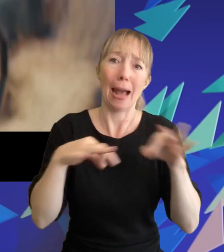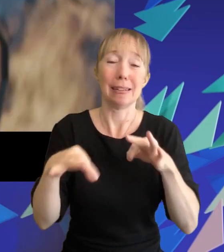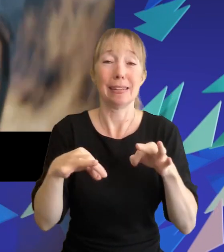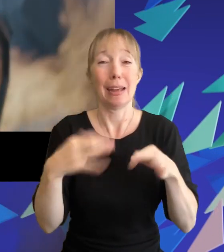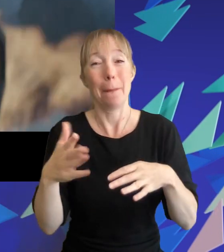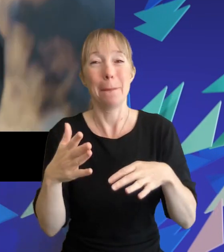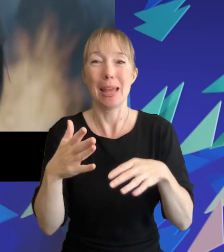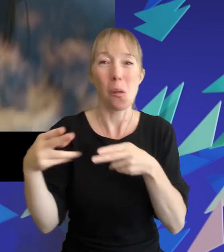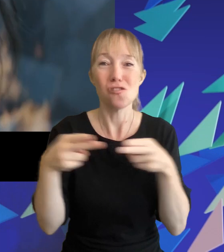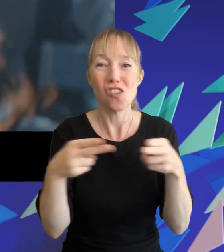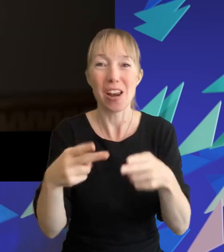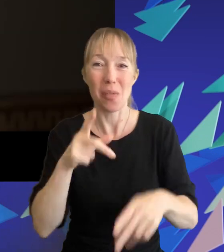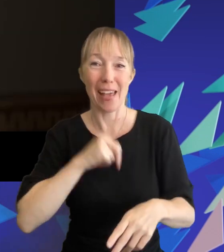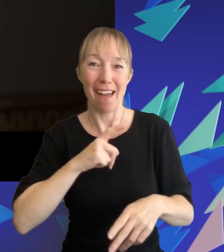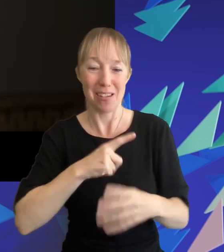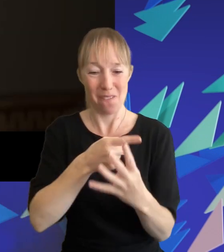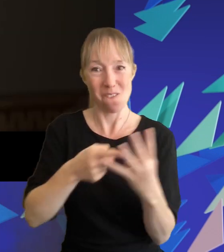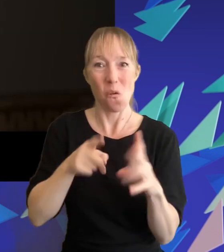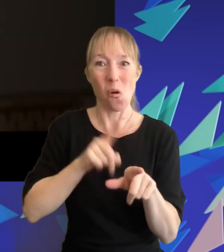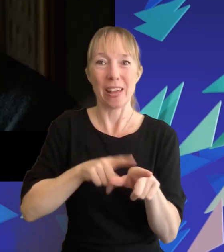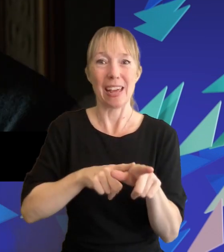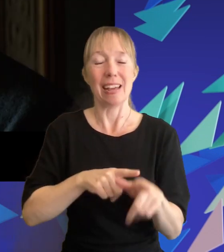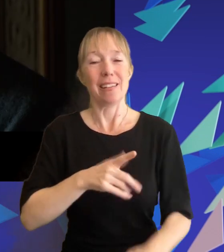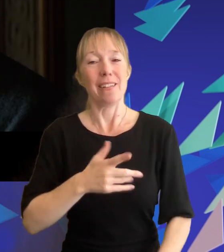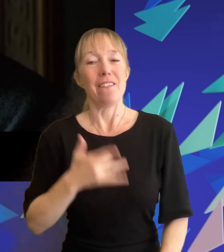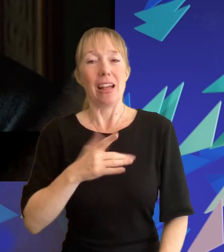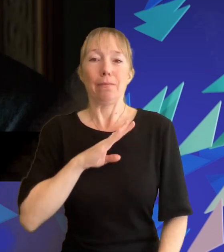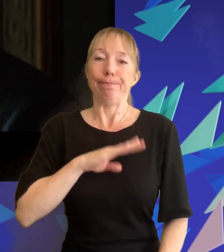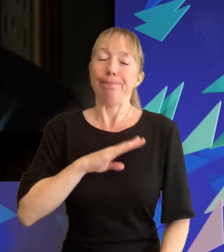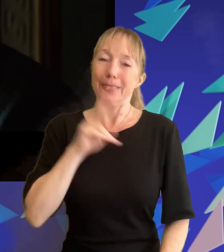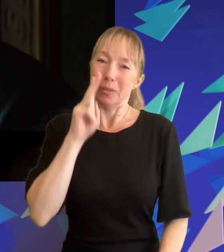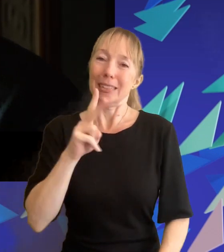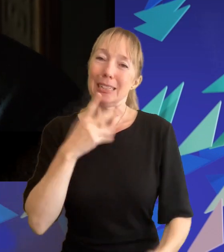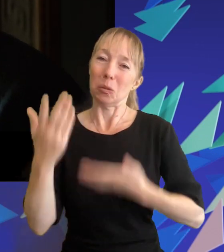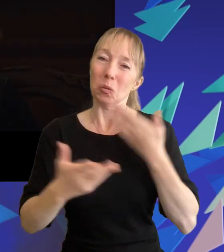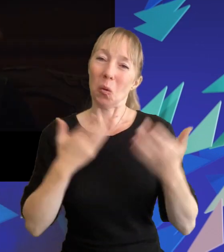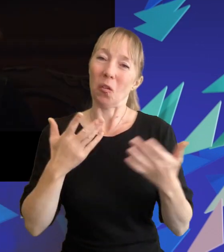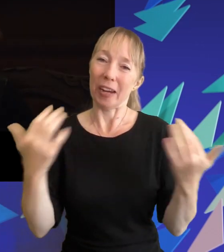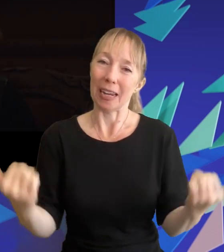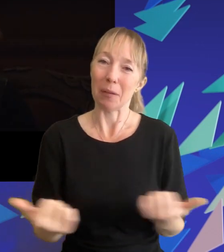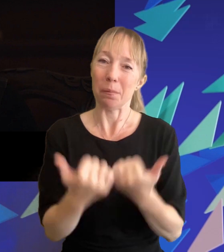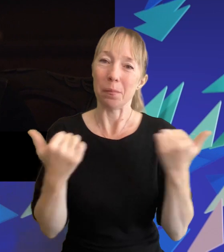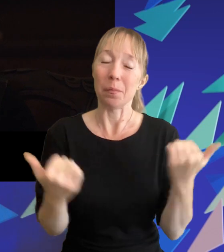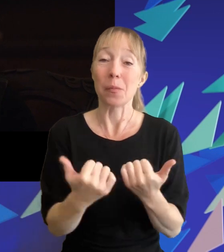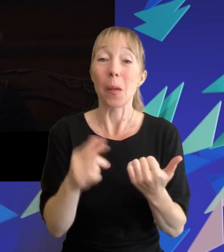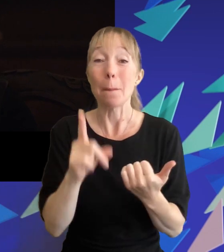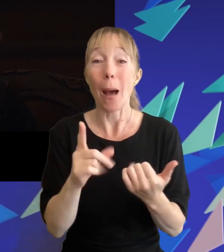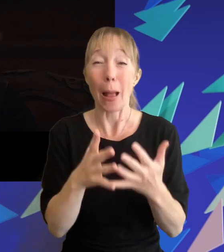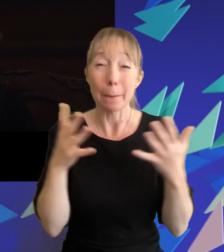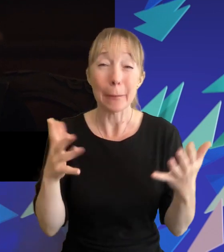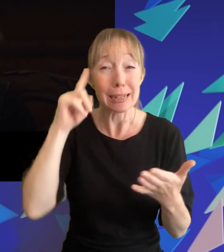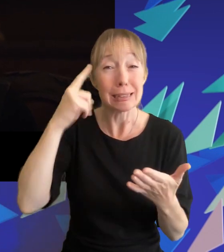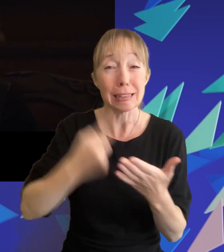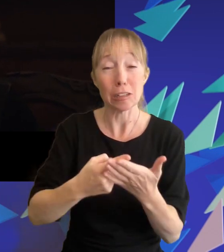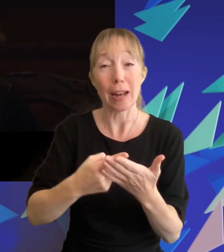last four years so it was satisfying to see their stories come to a close however the biggest issue was the decision to split the final